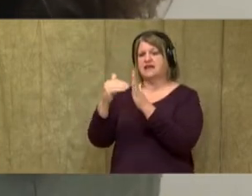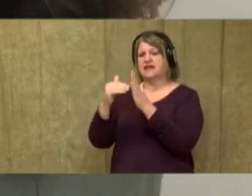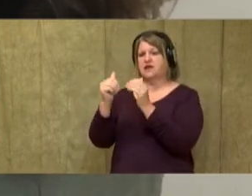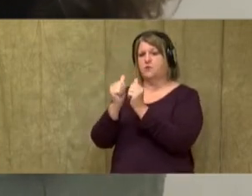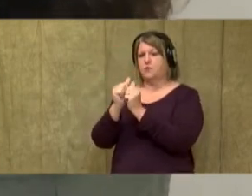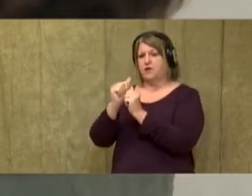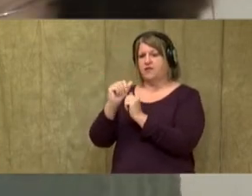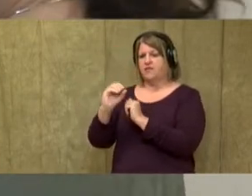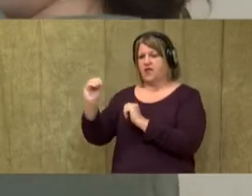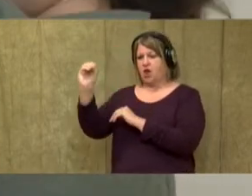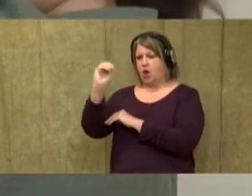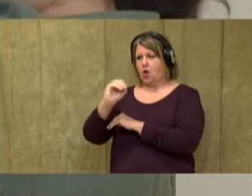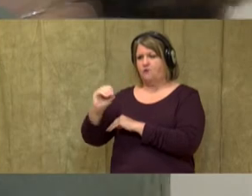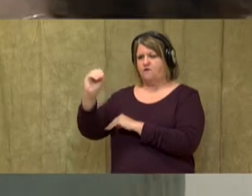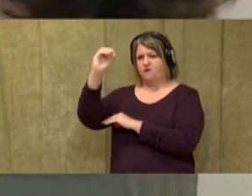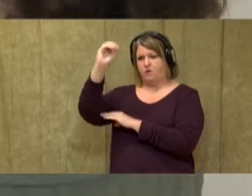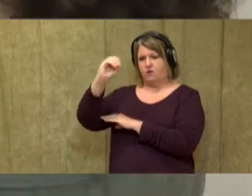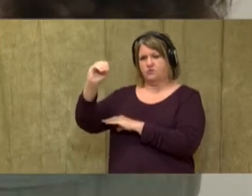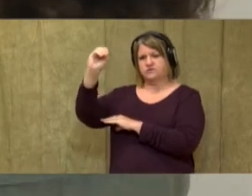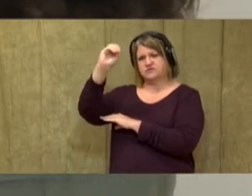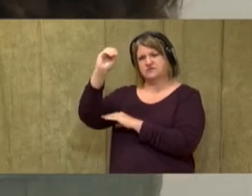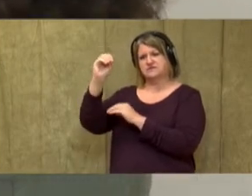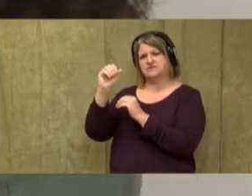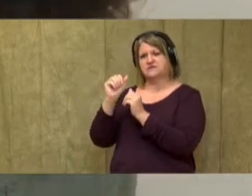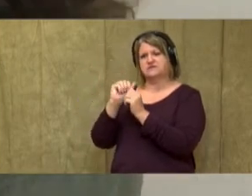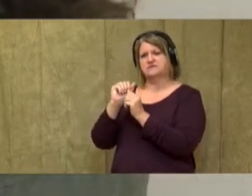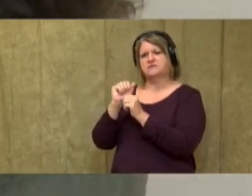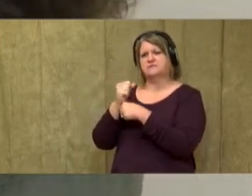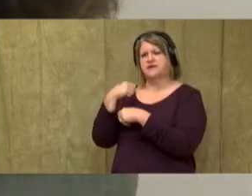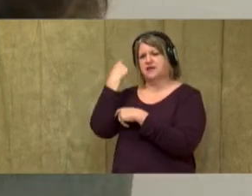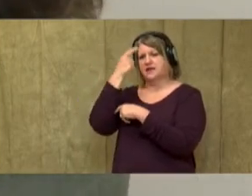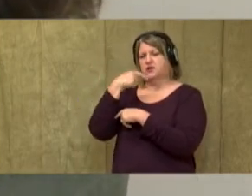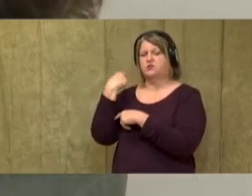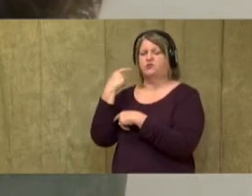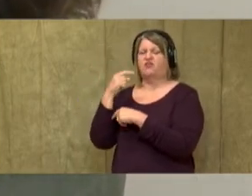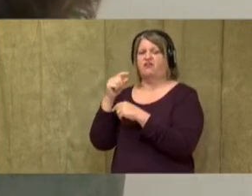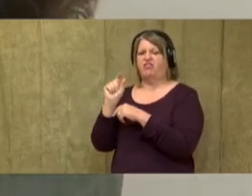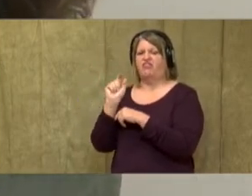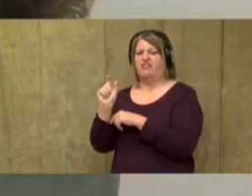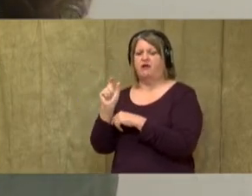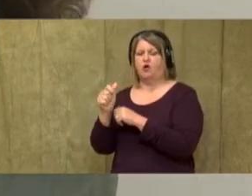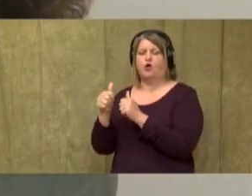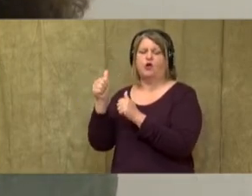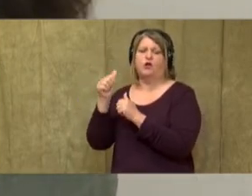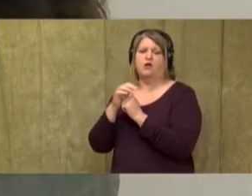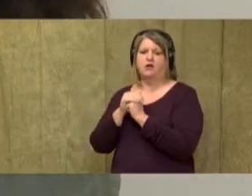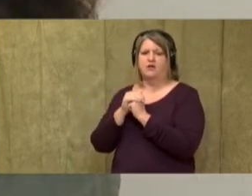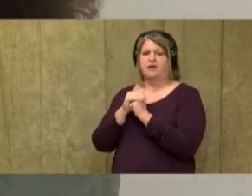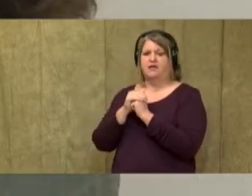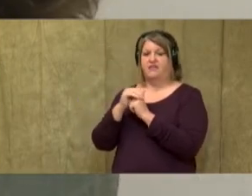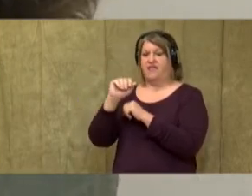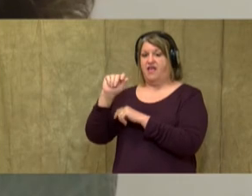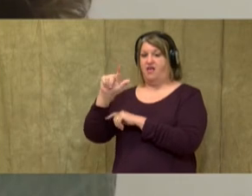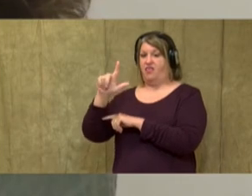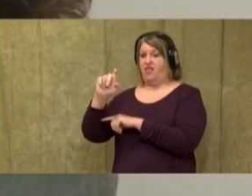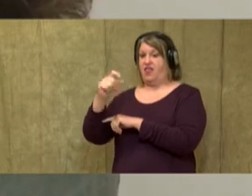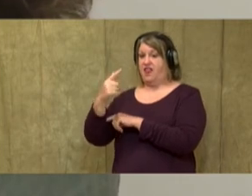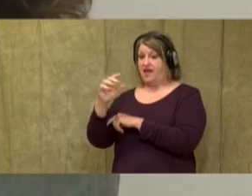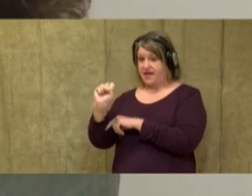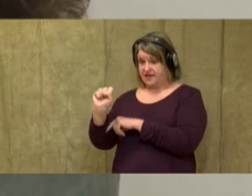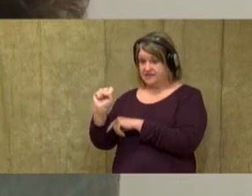to make it a little thicker lines. All right. Now let's do the legs. Look at how the legs are going straight out.